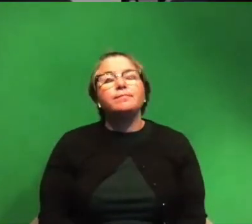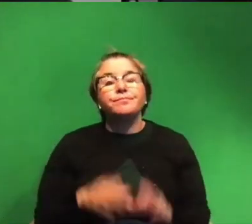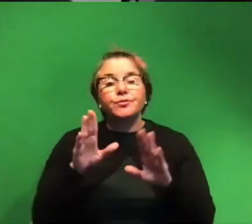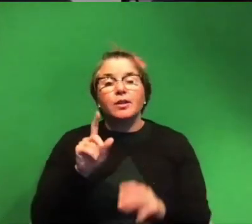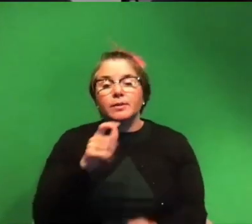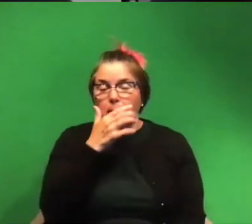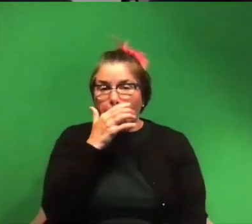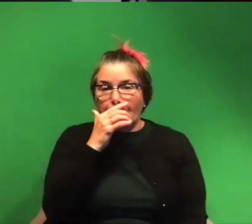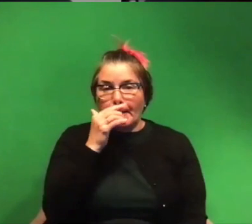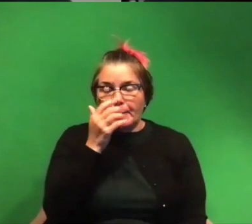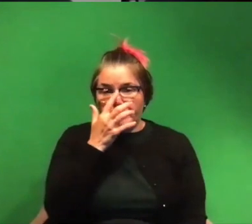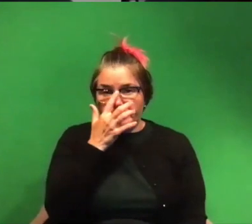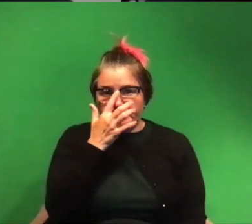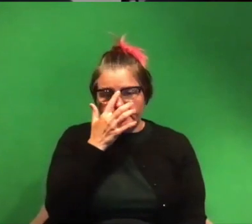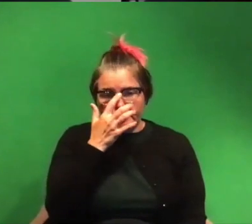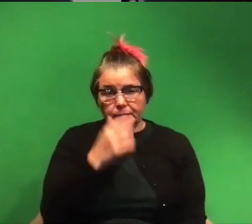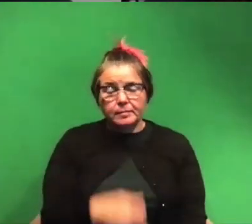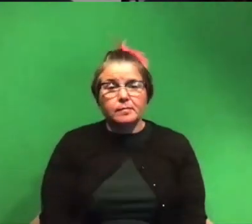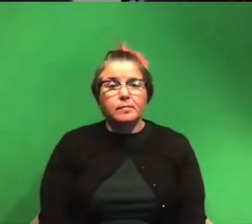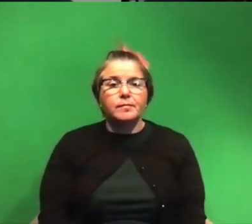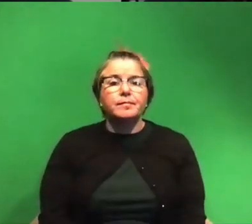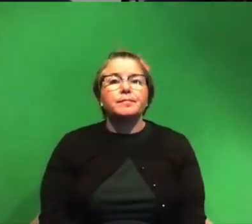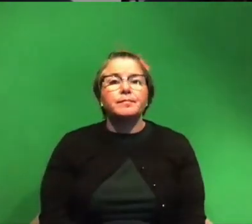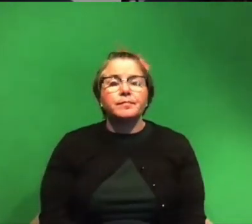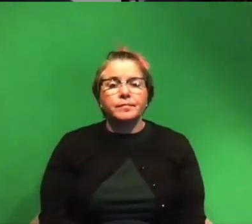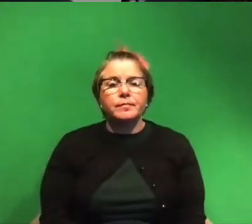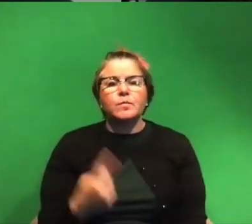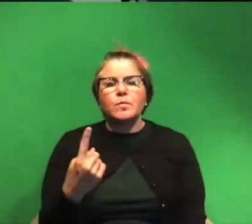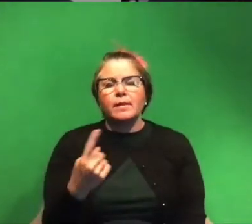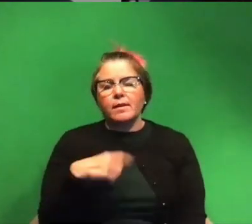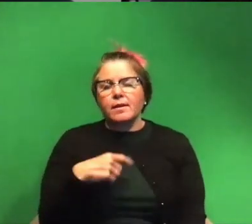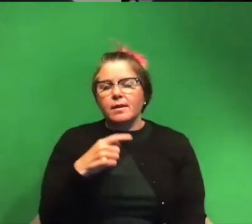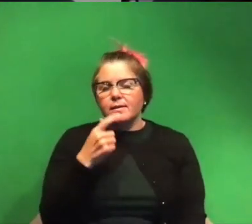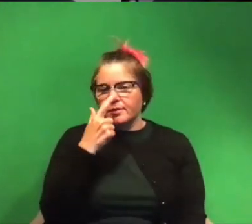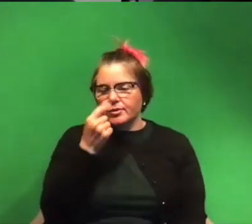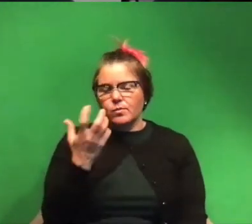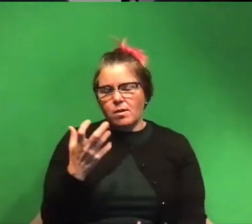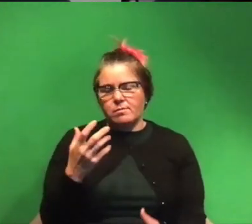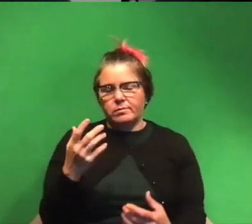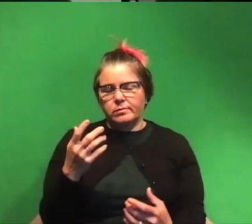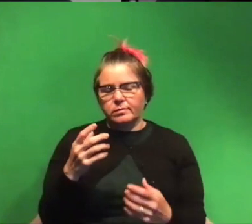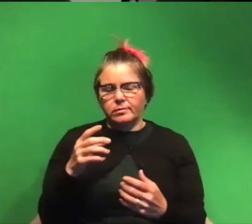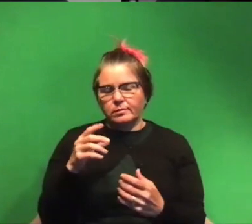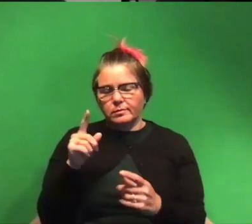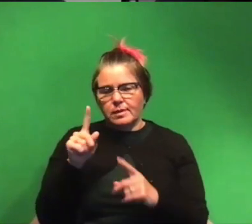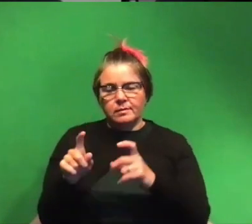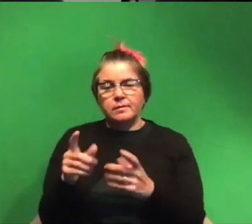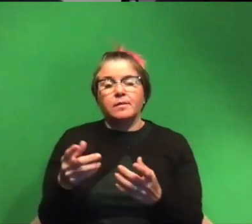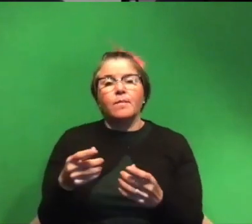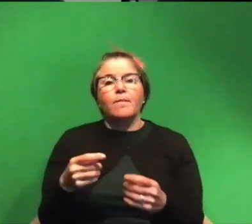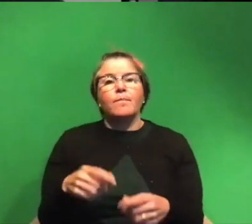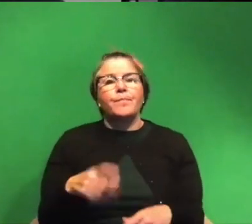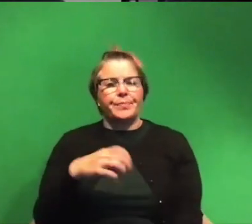um i think one of the questions i'm really interested in asking is what what are the